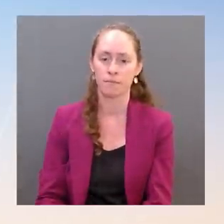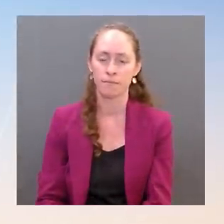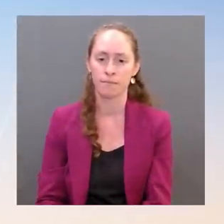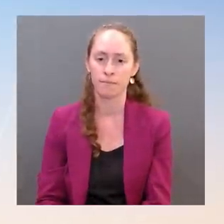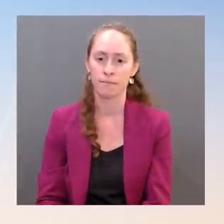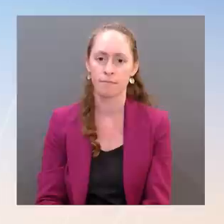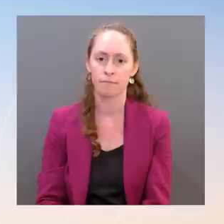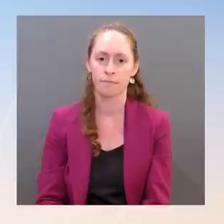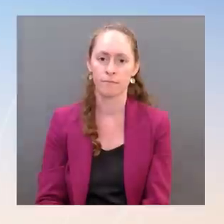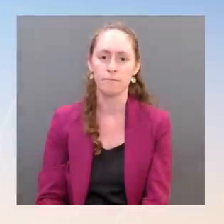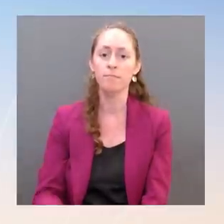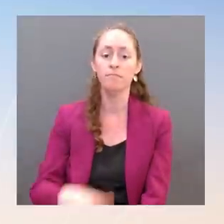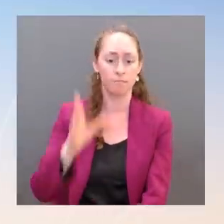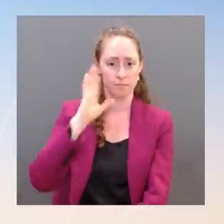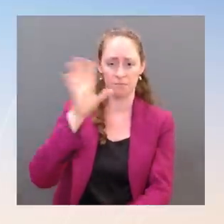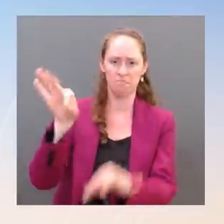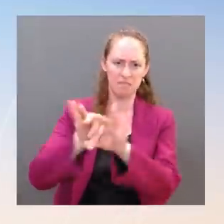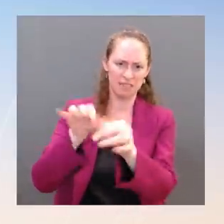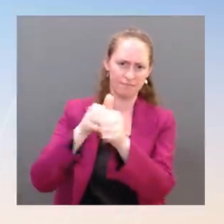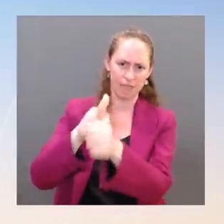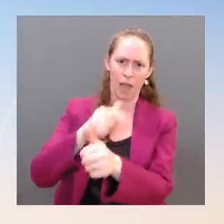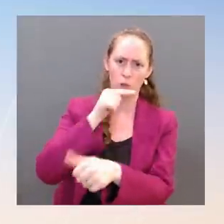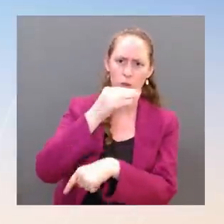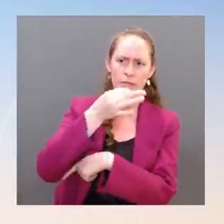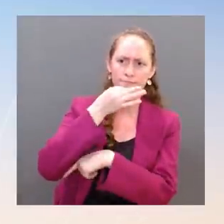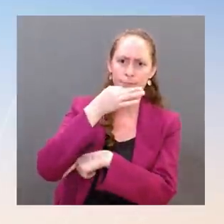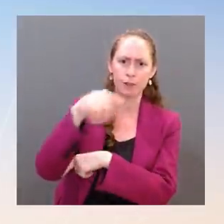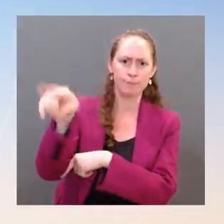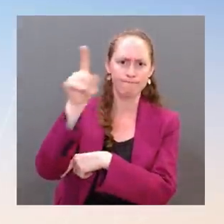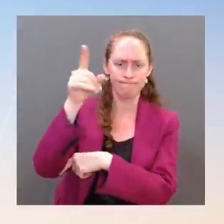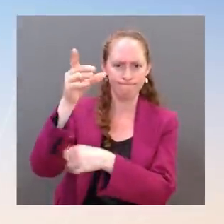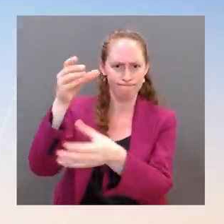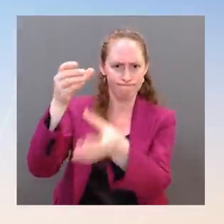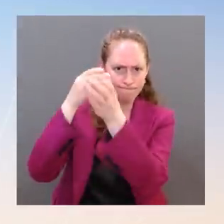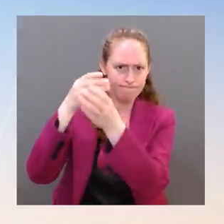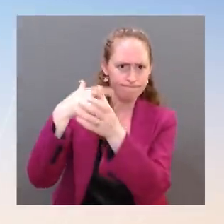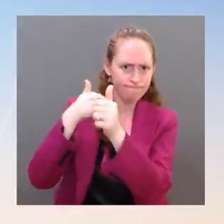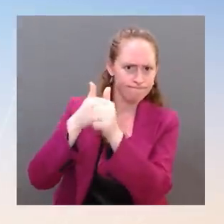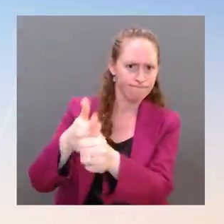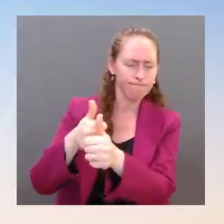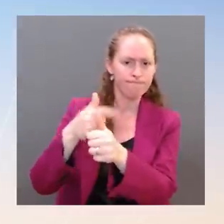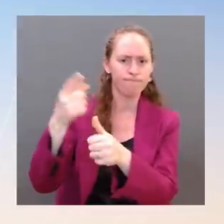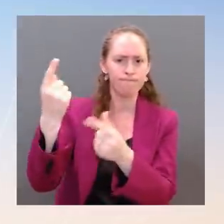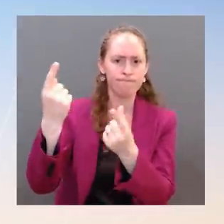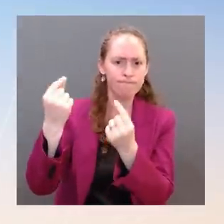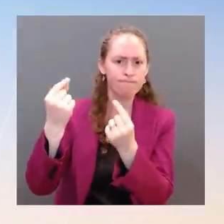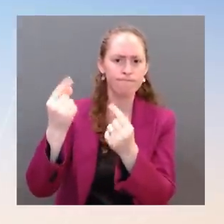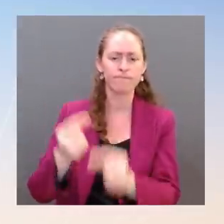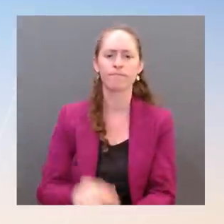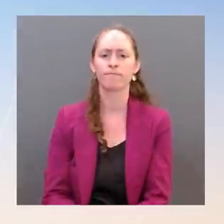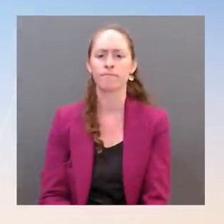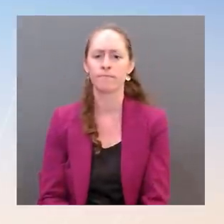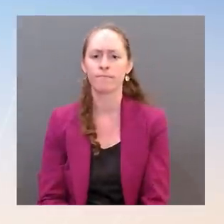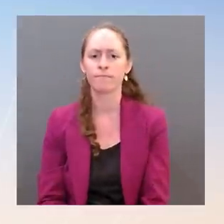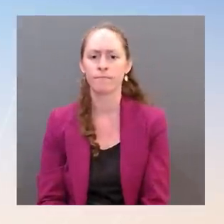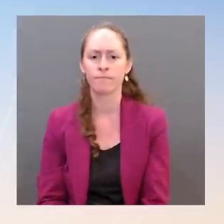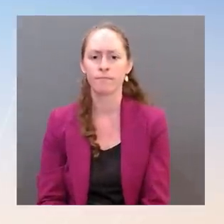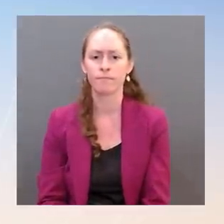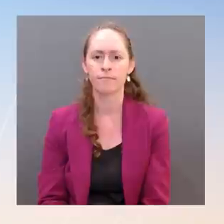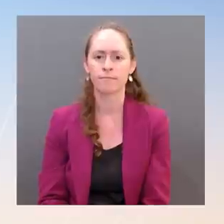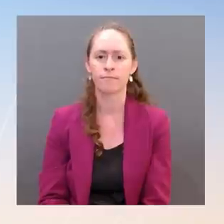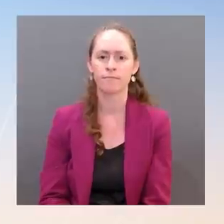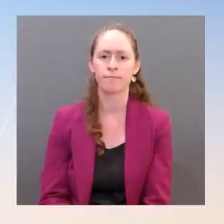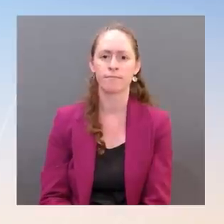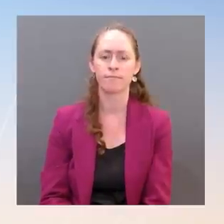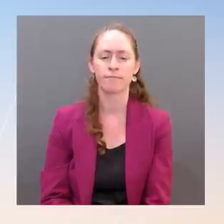available to federal prosecutors nationwide. So there is a commitment there and that's what he was talking about. Go ahead. Go ahead. The about